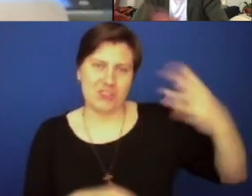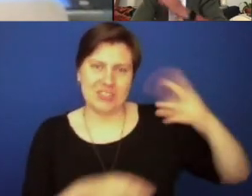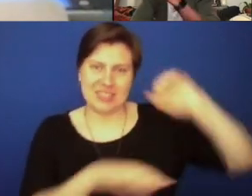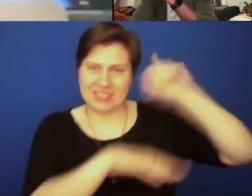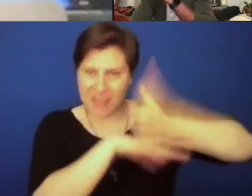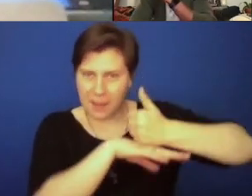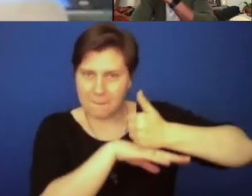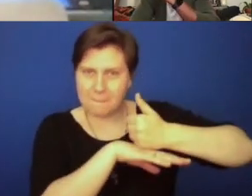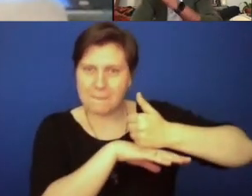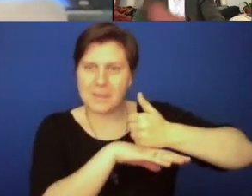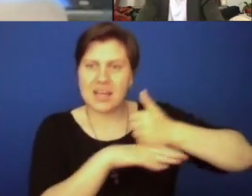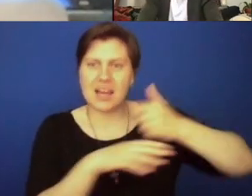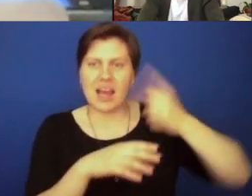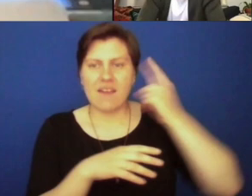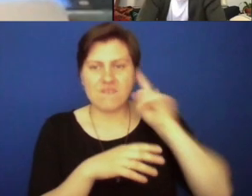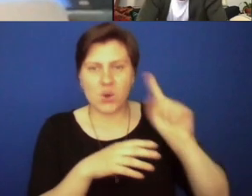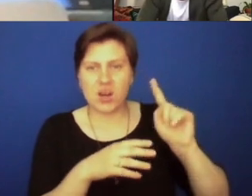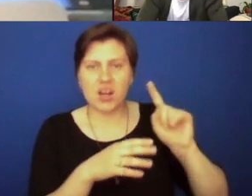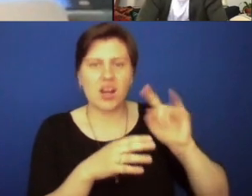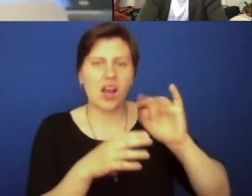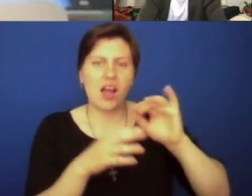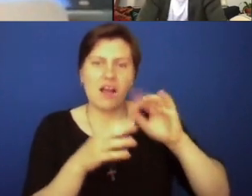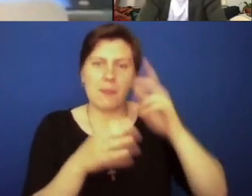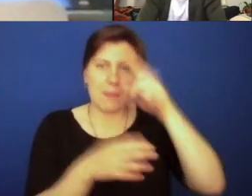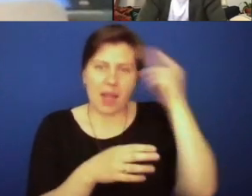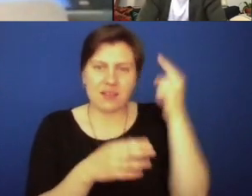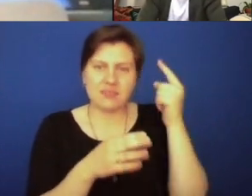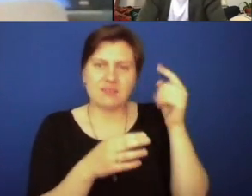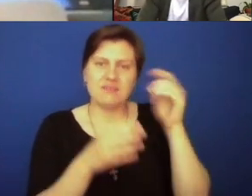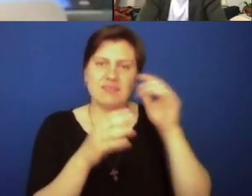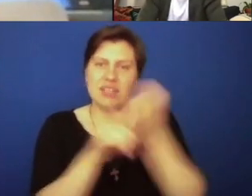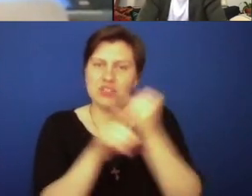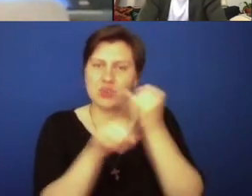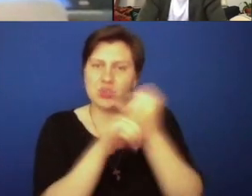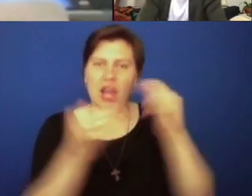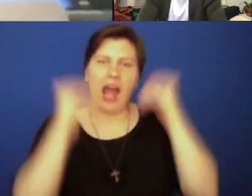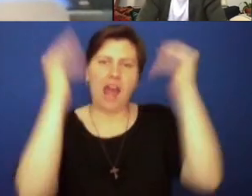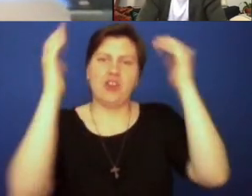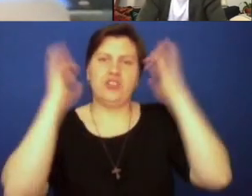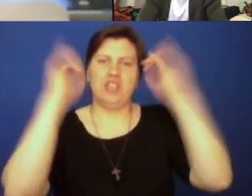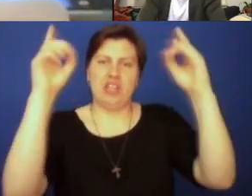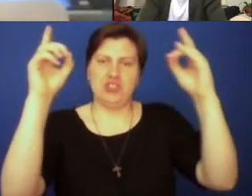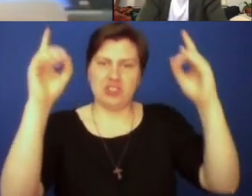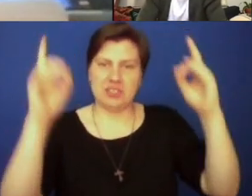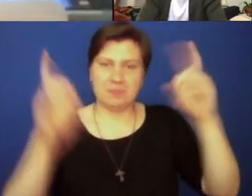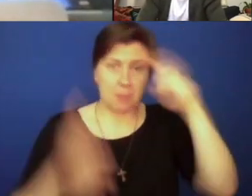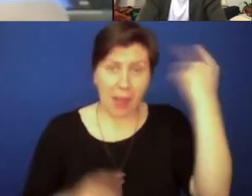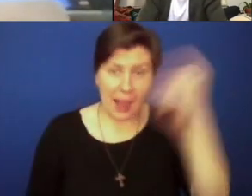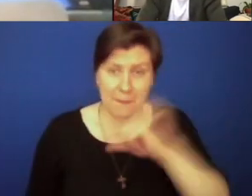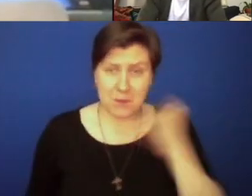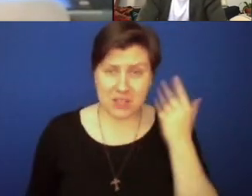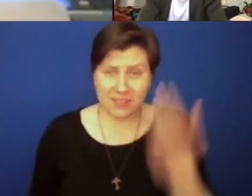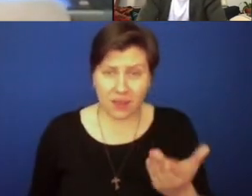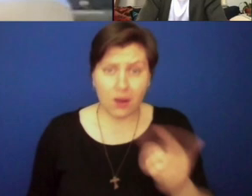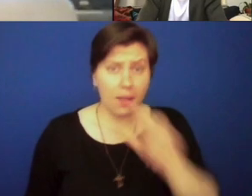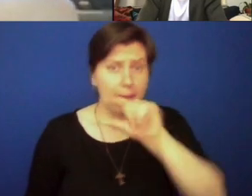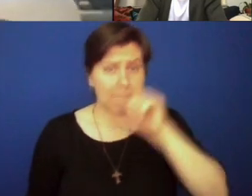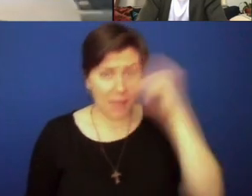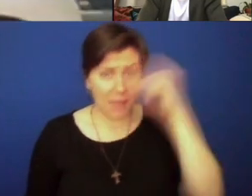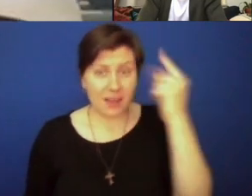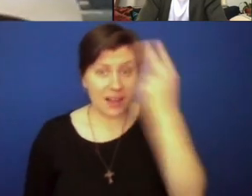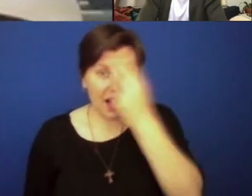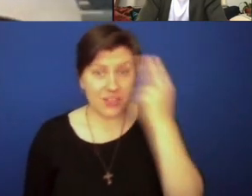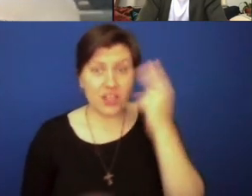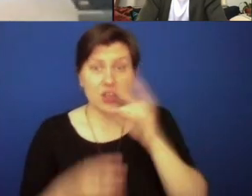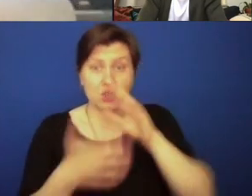preeminent Black educational institutions of higher learning in our country, the fact that there's a Black priest there, and the fact that Black Catholic students'